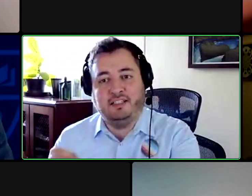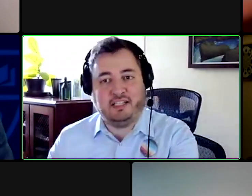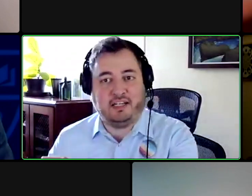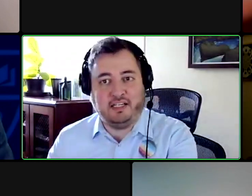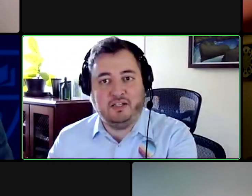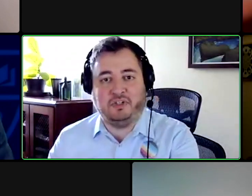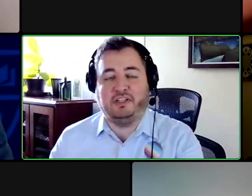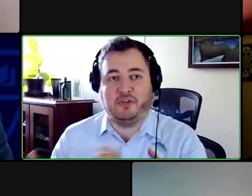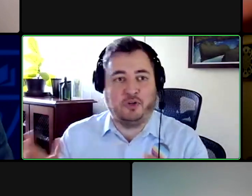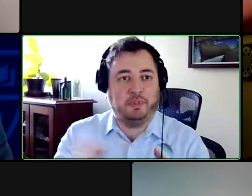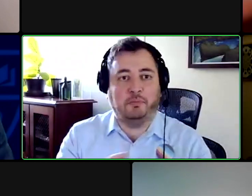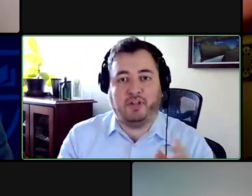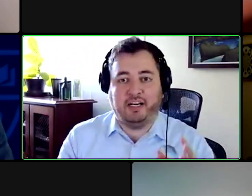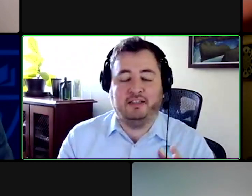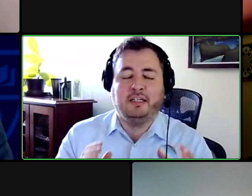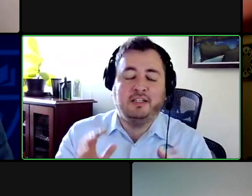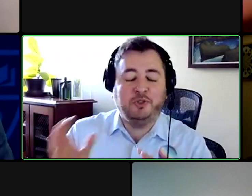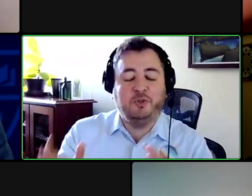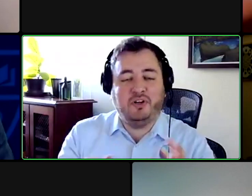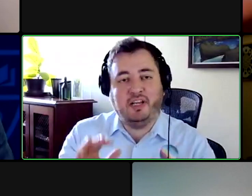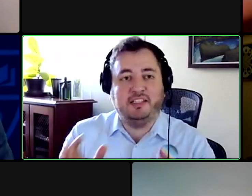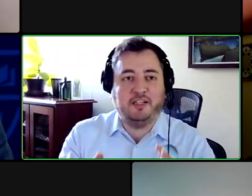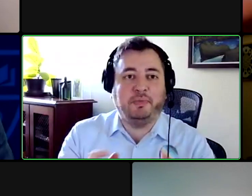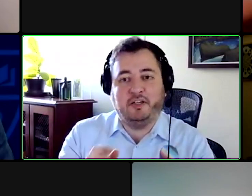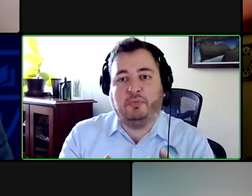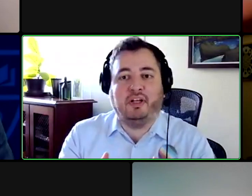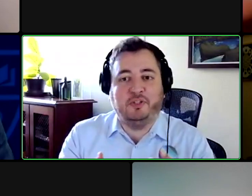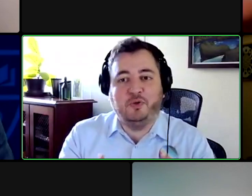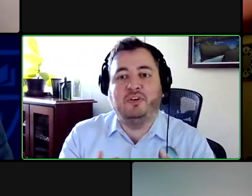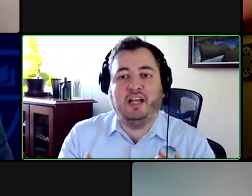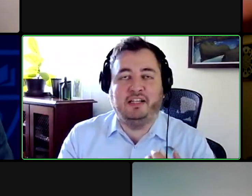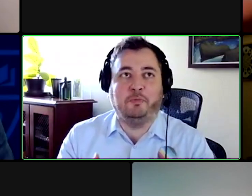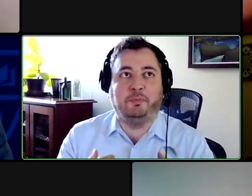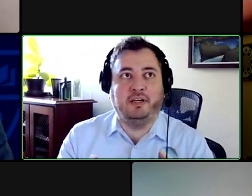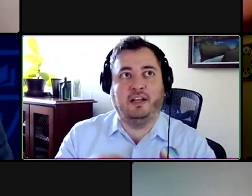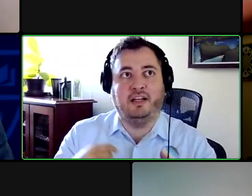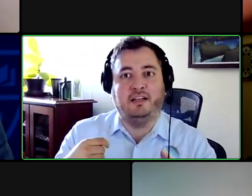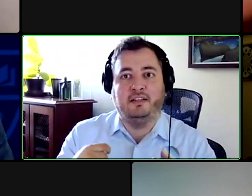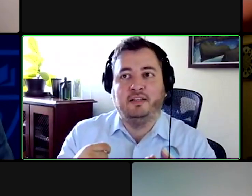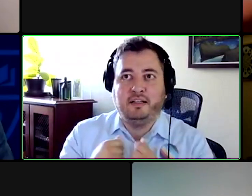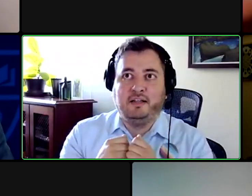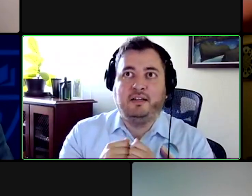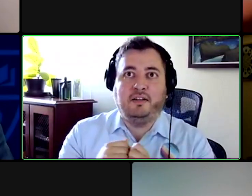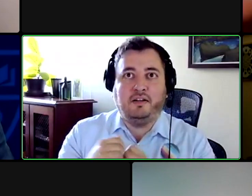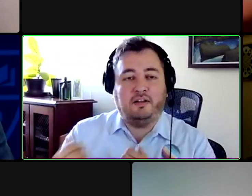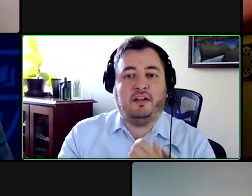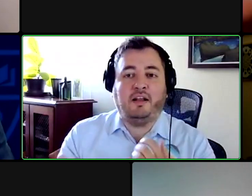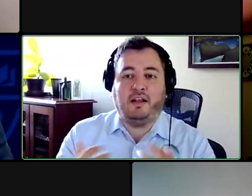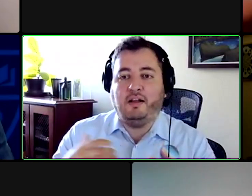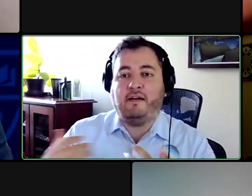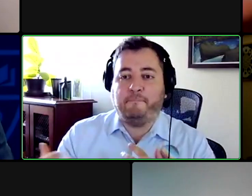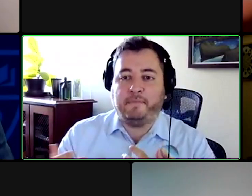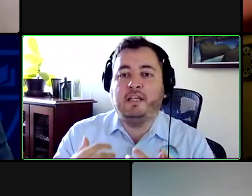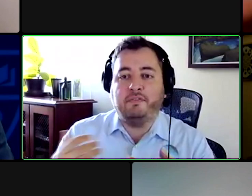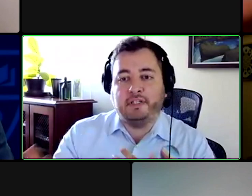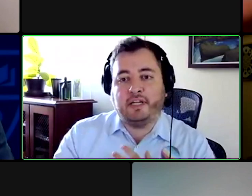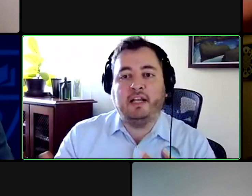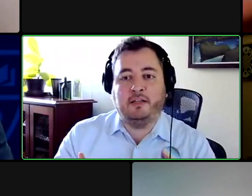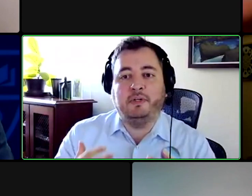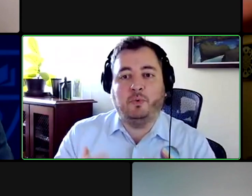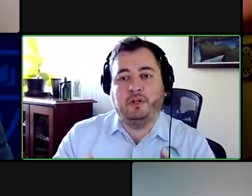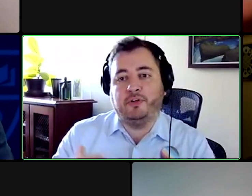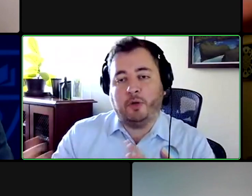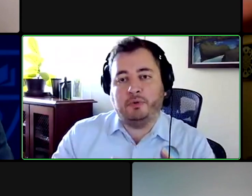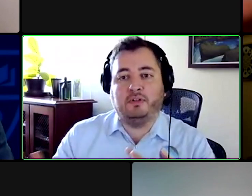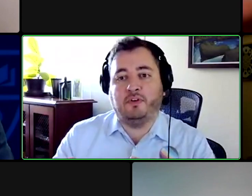be signed exact english it's going to be a blend and usually ends up being a blend usually ends up being a and the give and